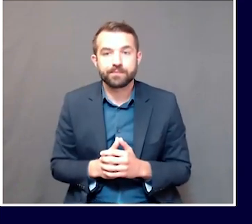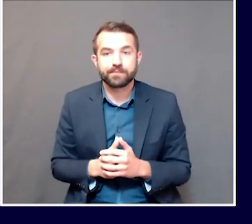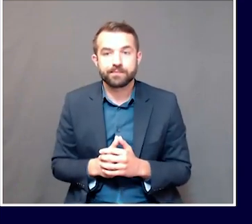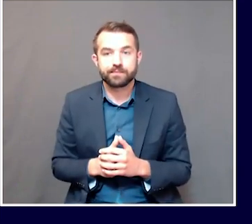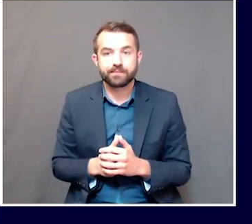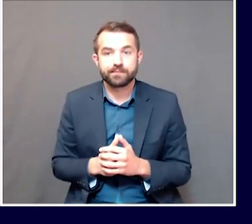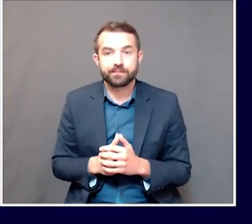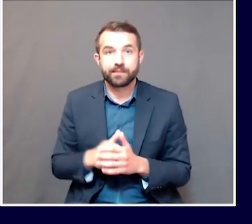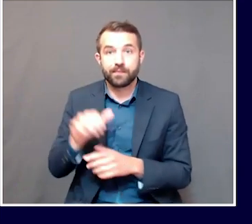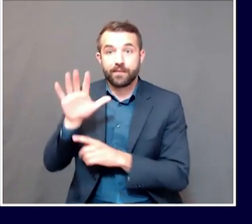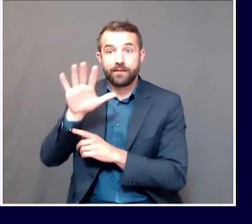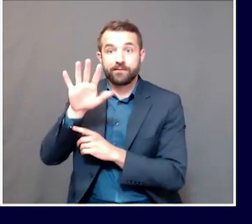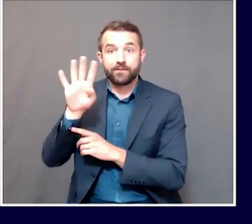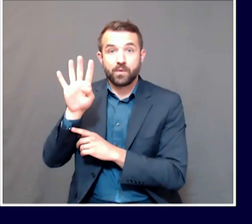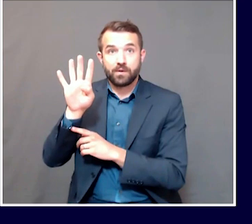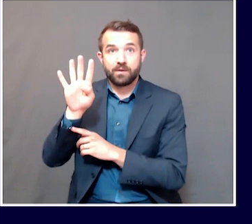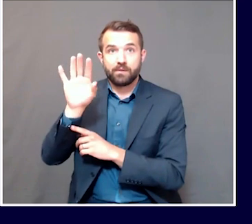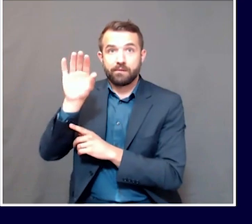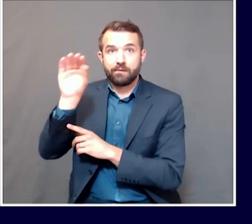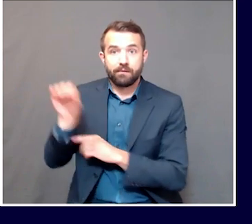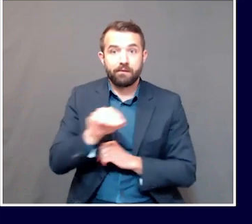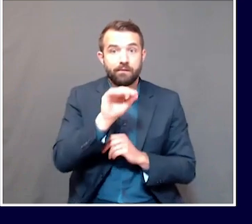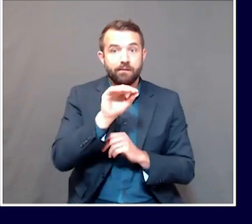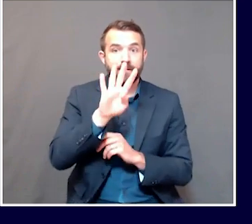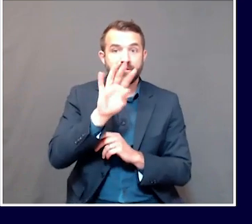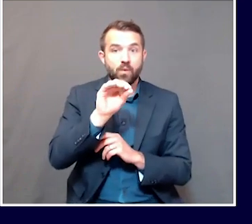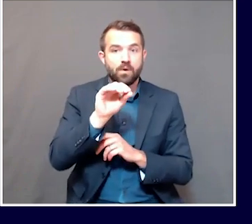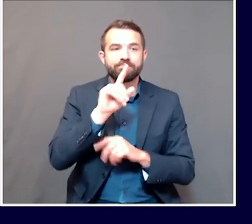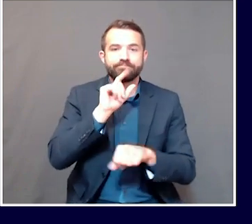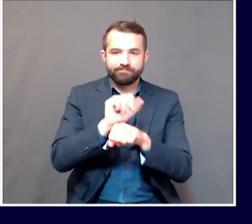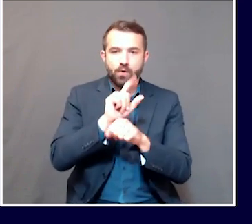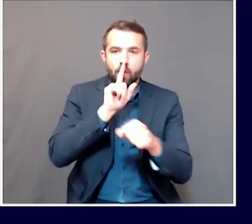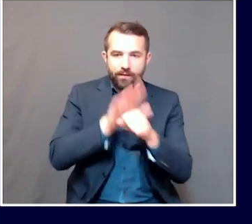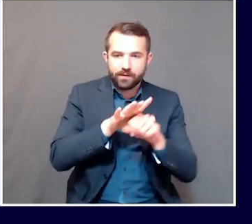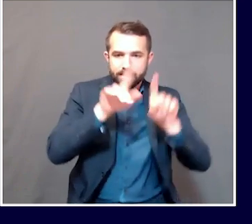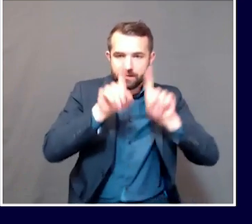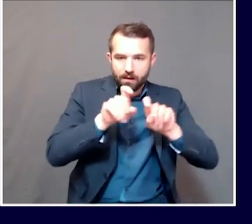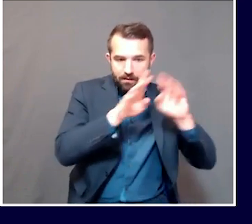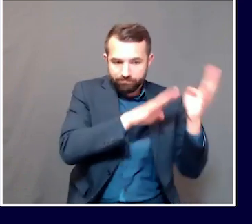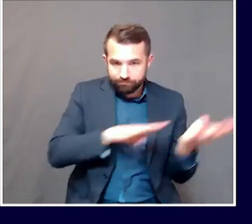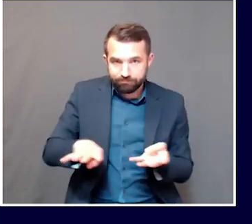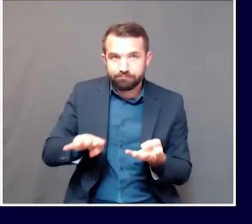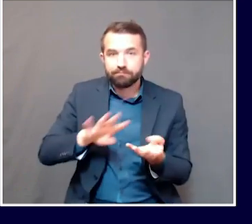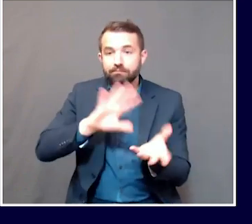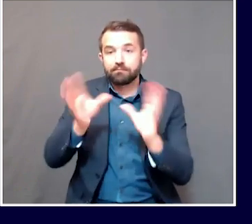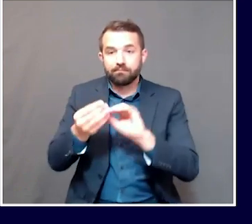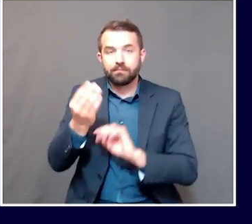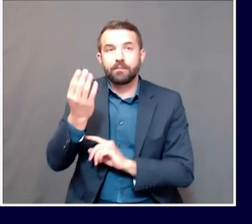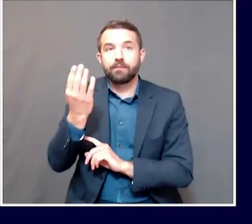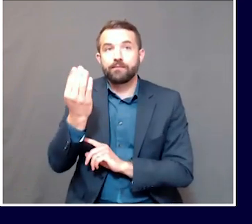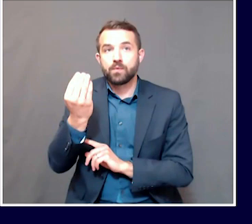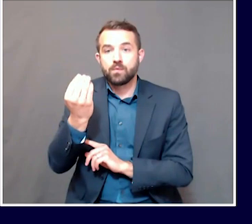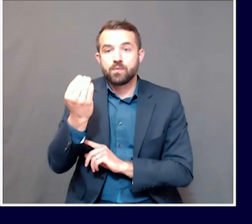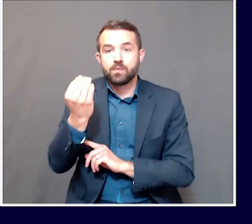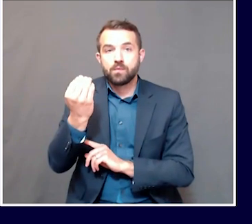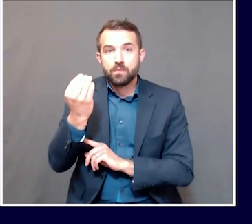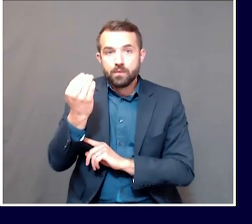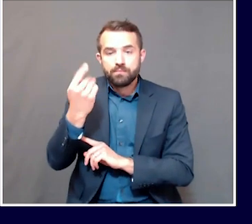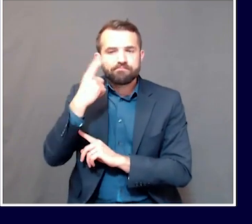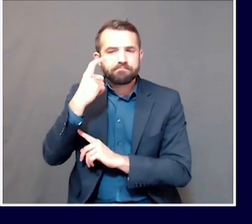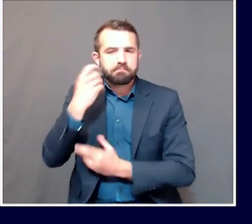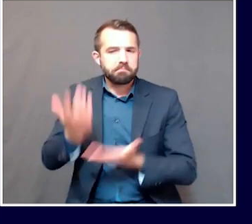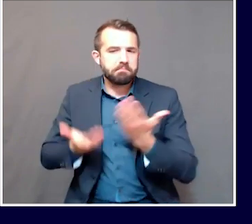cases, 40 are laboratory confirmed and 14 are probable cases. Overall,